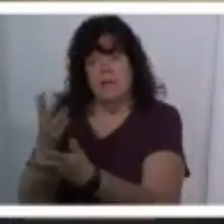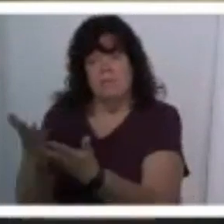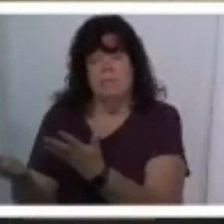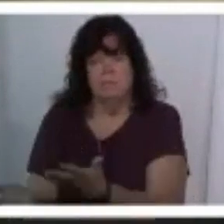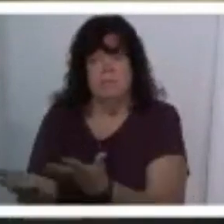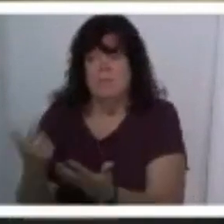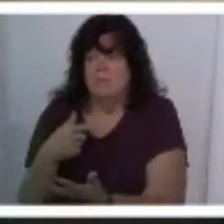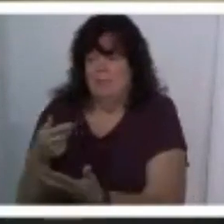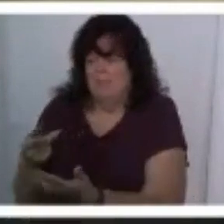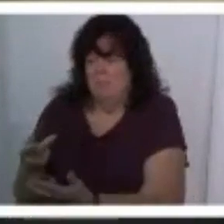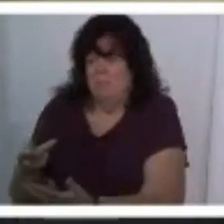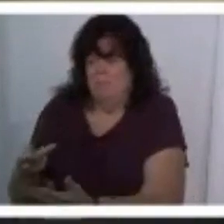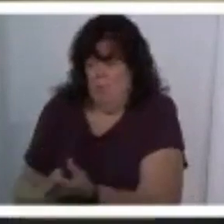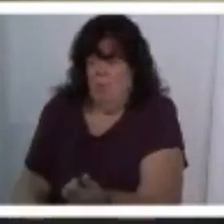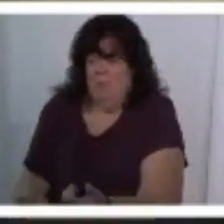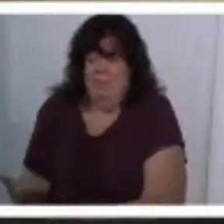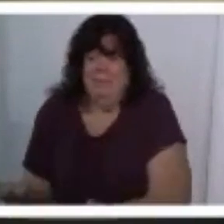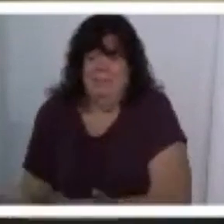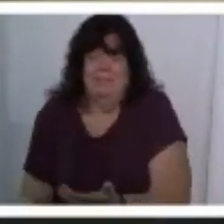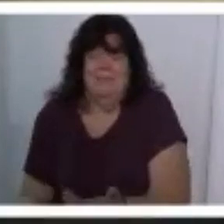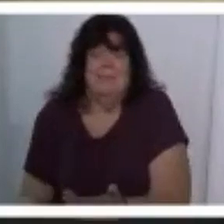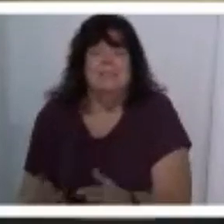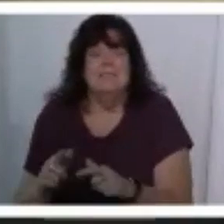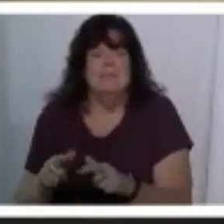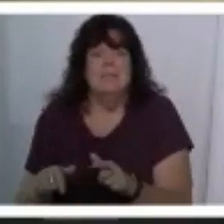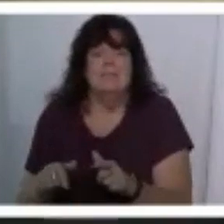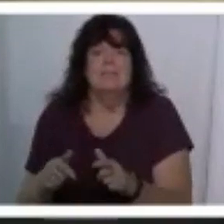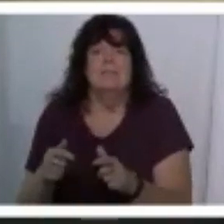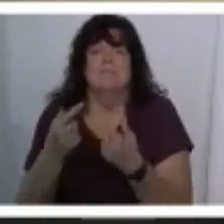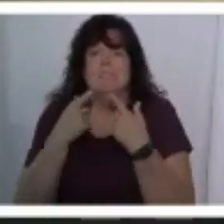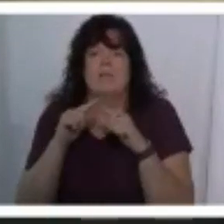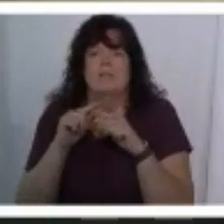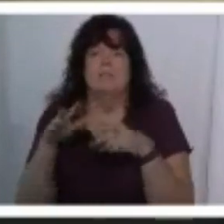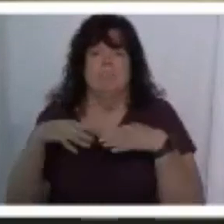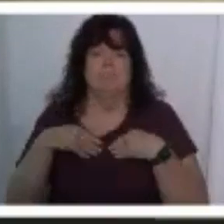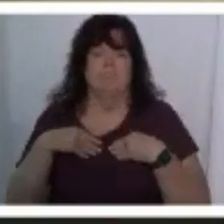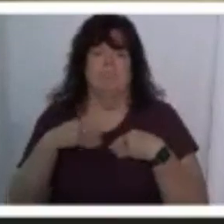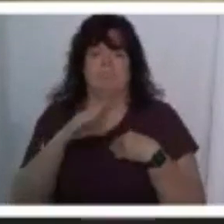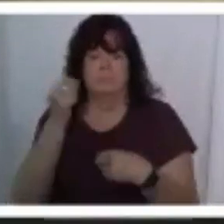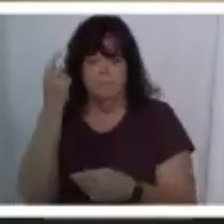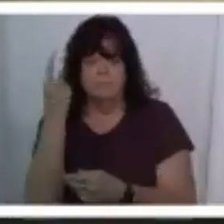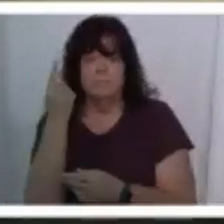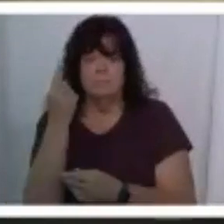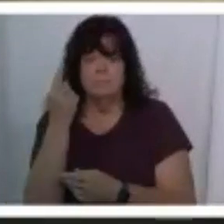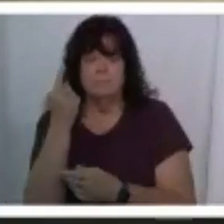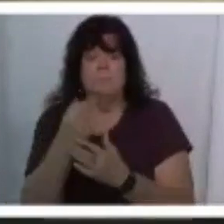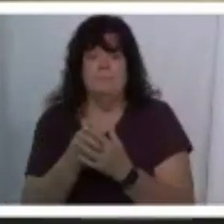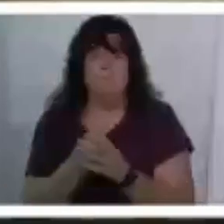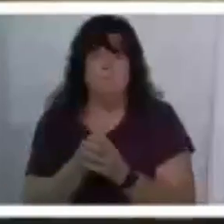we both kind of um came to a place of understanding understanding and so just